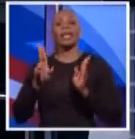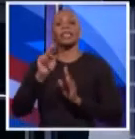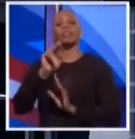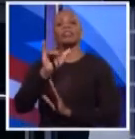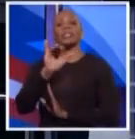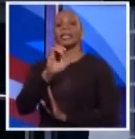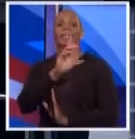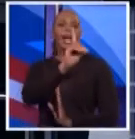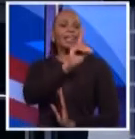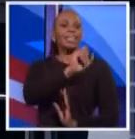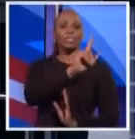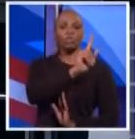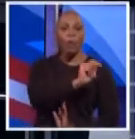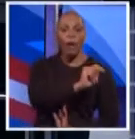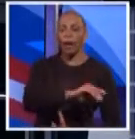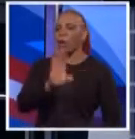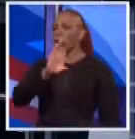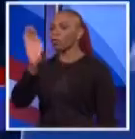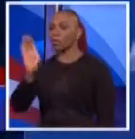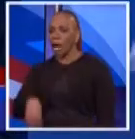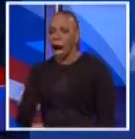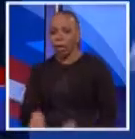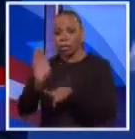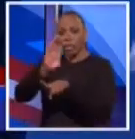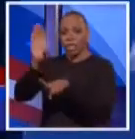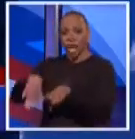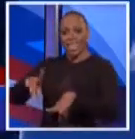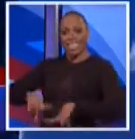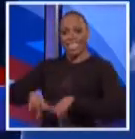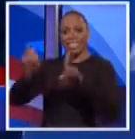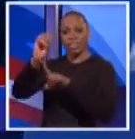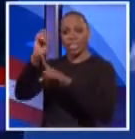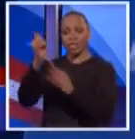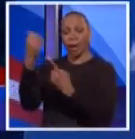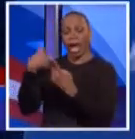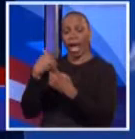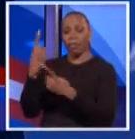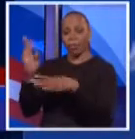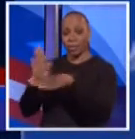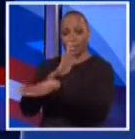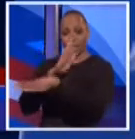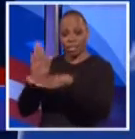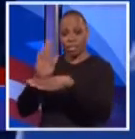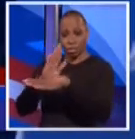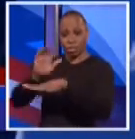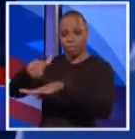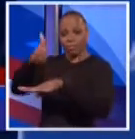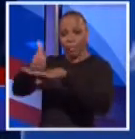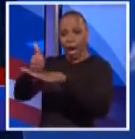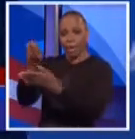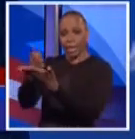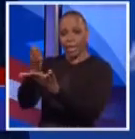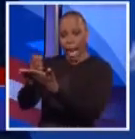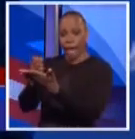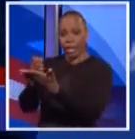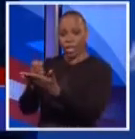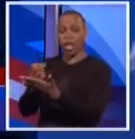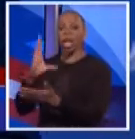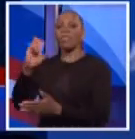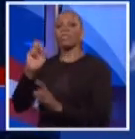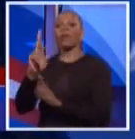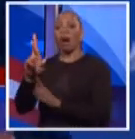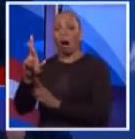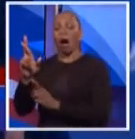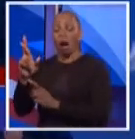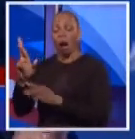Detroit. New York is not Chicago. Detroit had a very different dynamic. It had one industry foundation for its economy, the auto industry. When the auto industry left